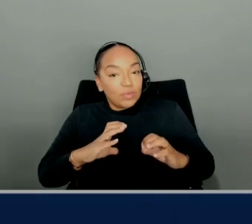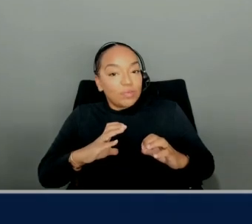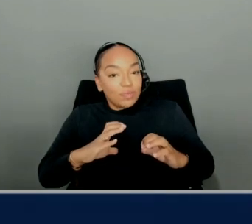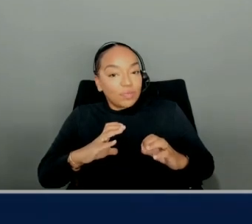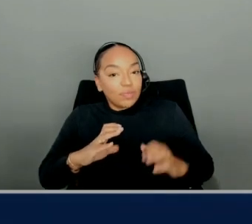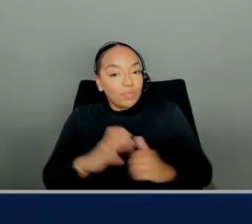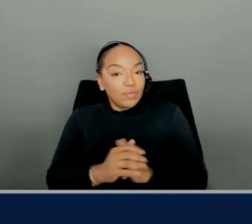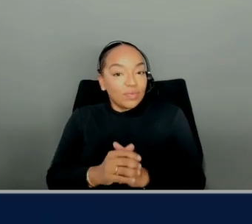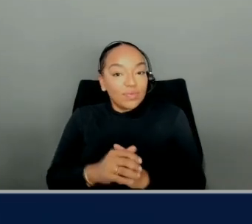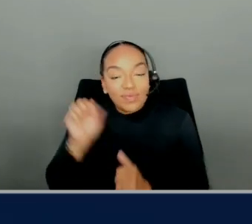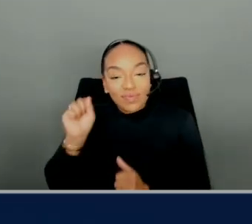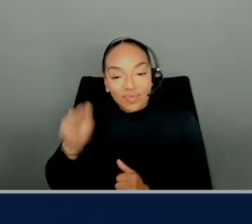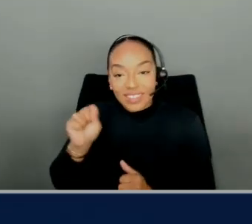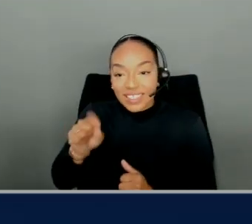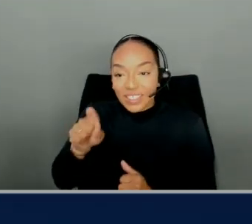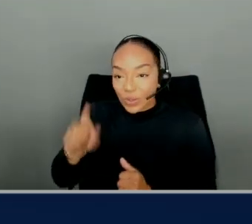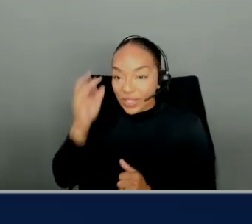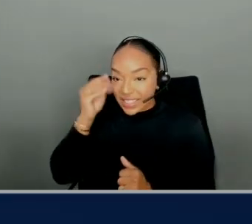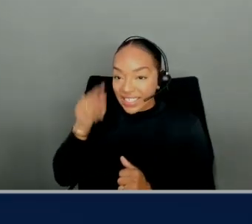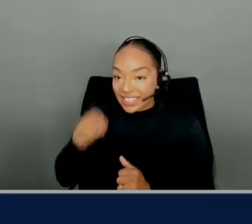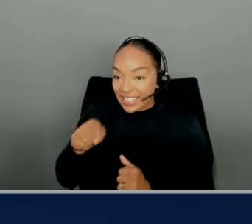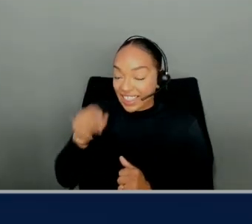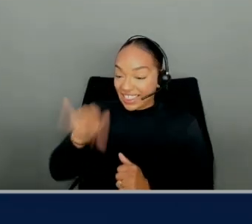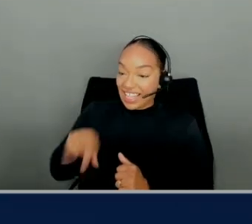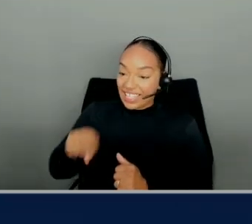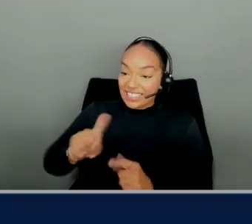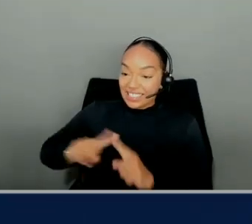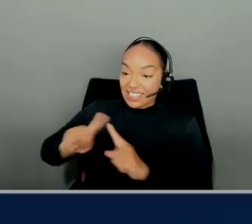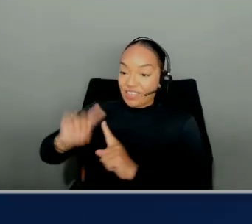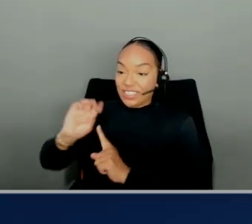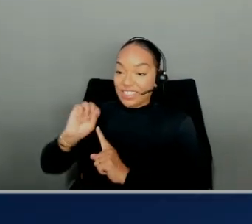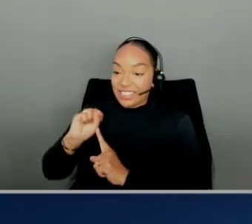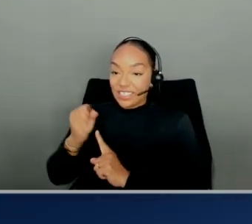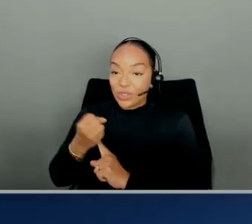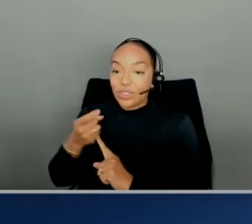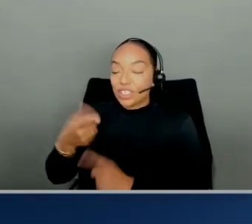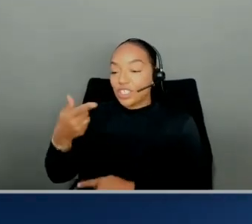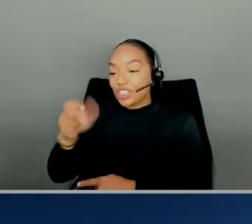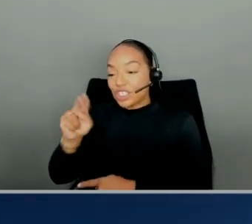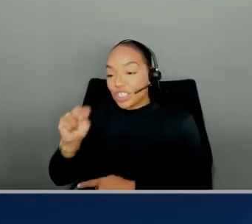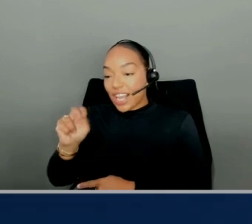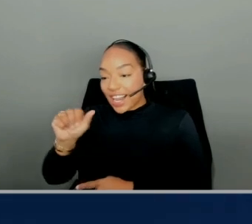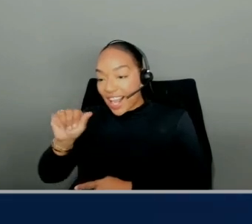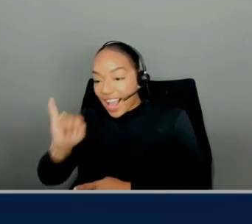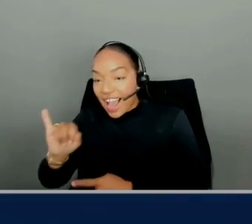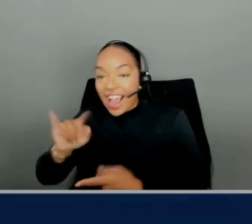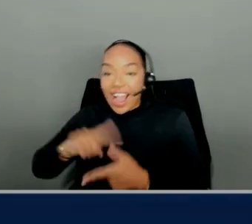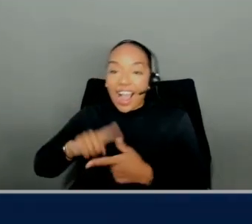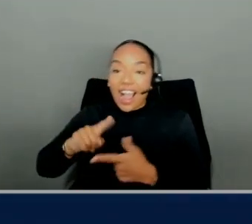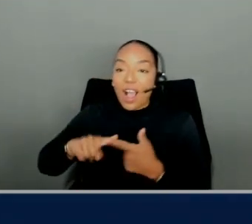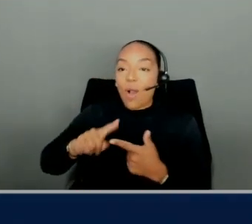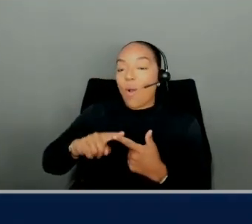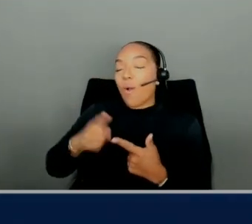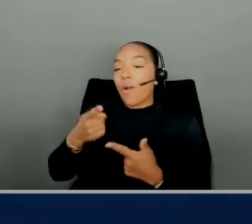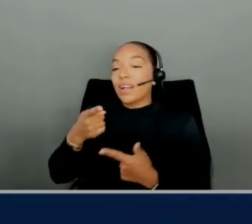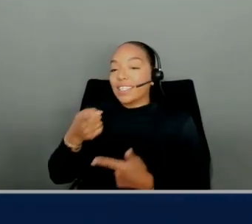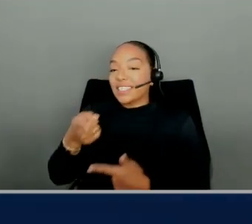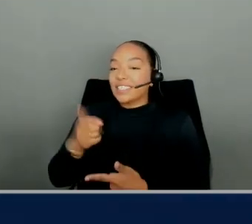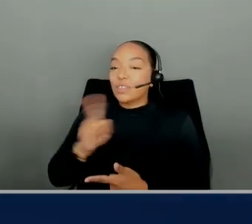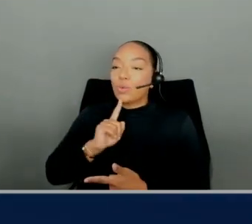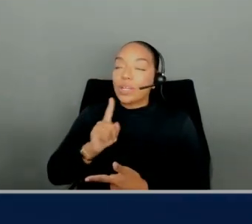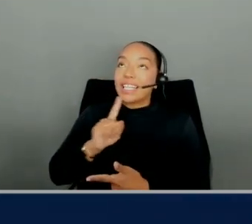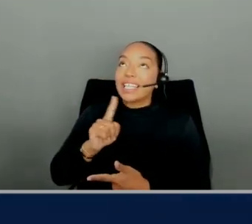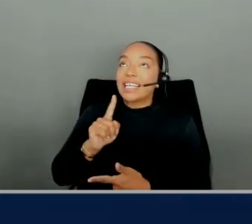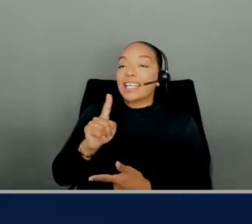mean, if you think about these use cases, whether it's generating AI or streaming use cases, these are being done